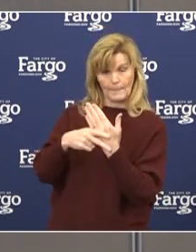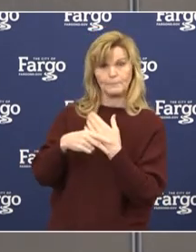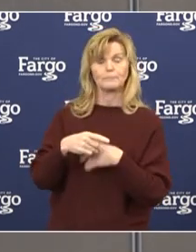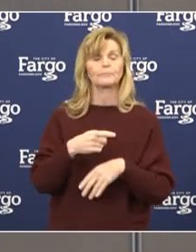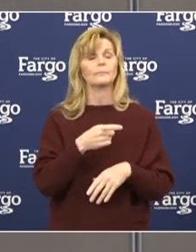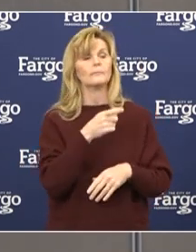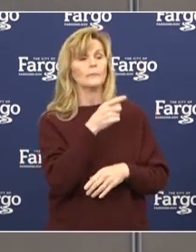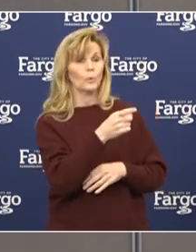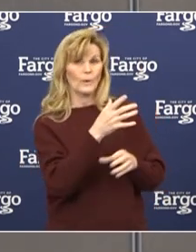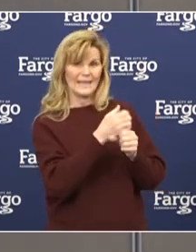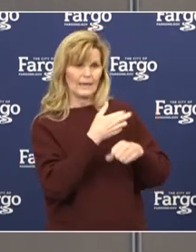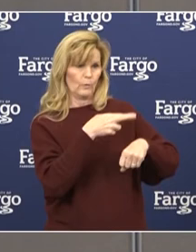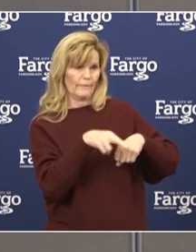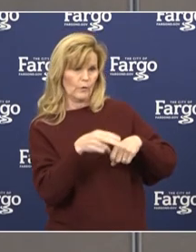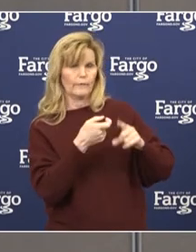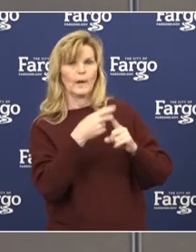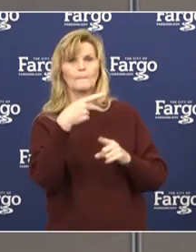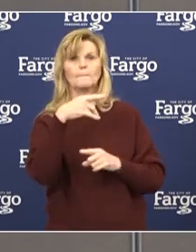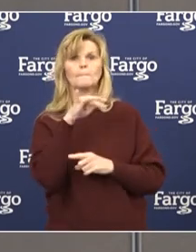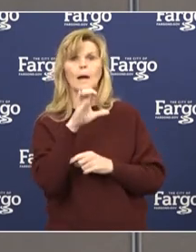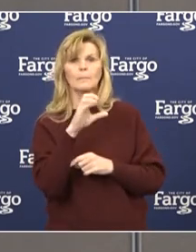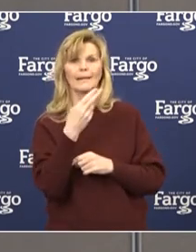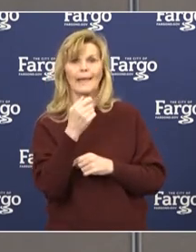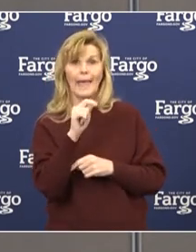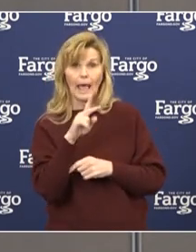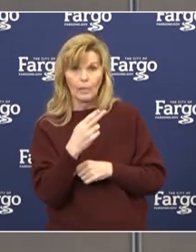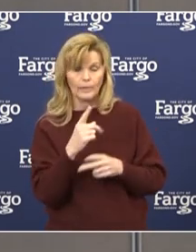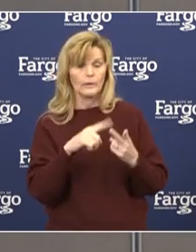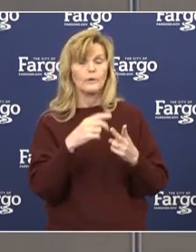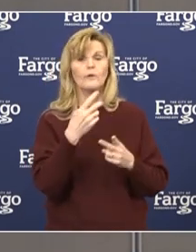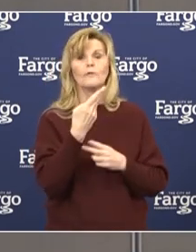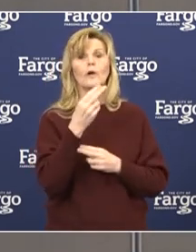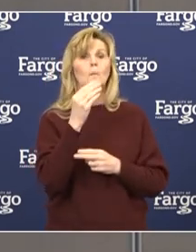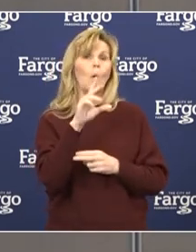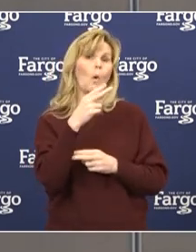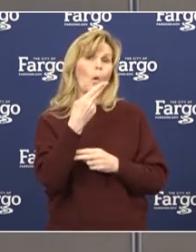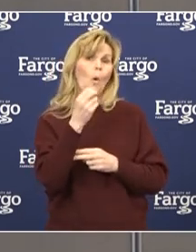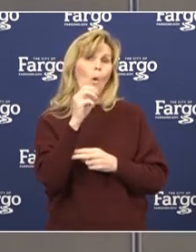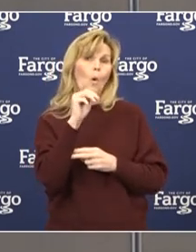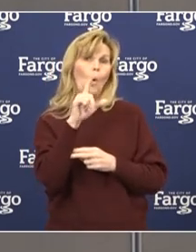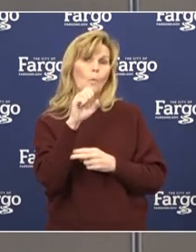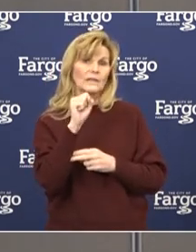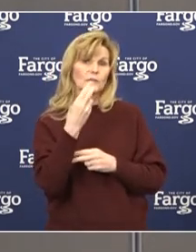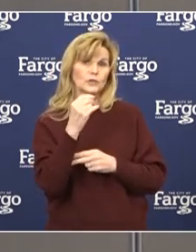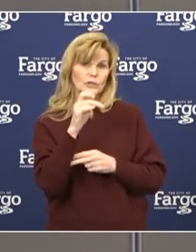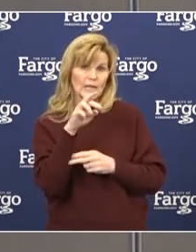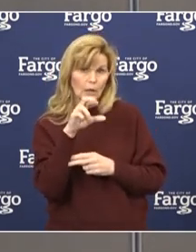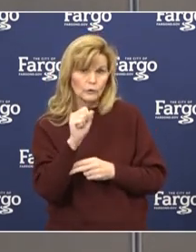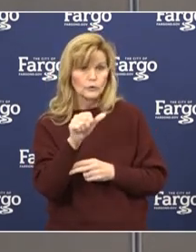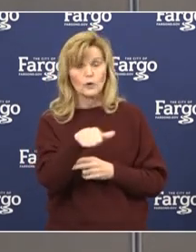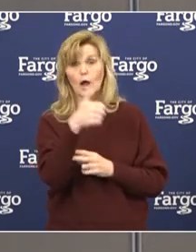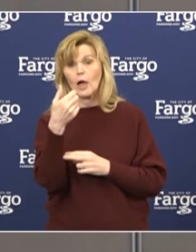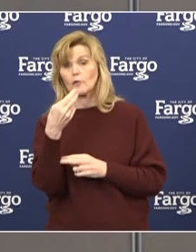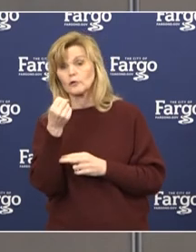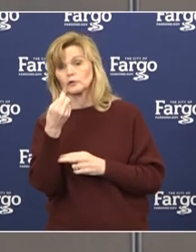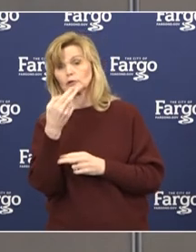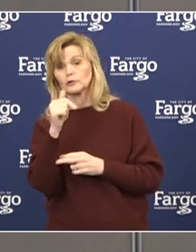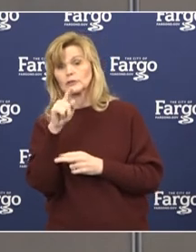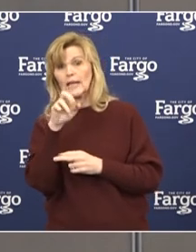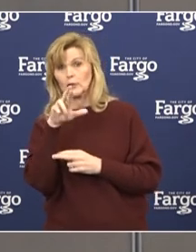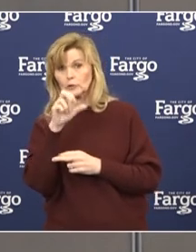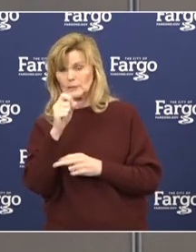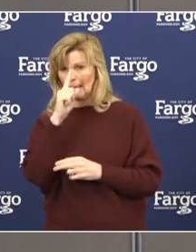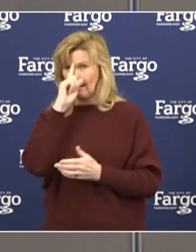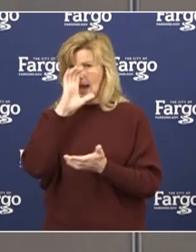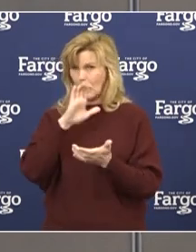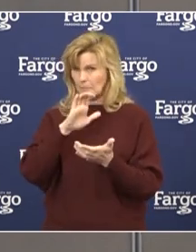come from public health, would come from shelters, would come from medical facilities. I believe that Thursday afternoon will